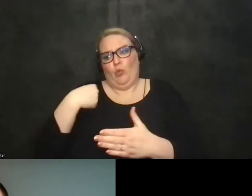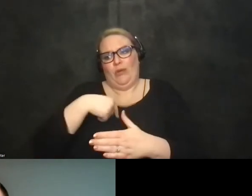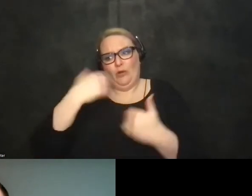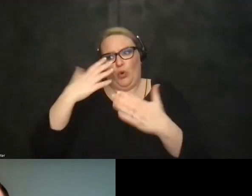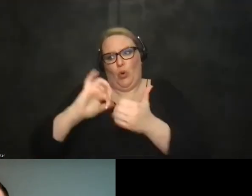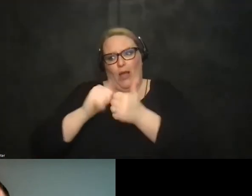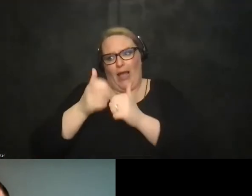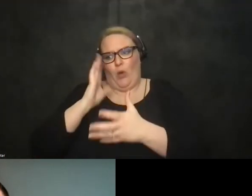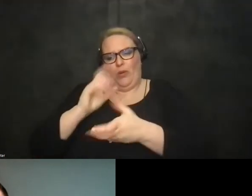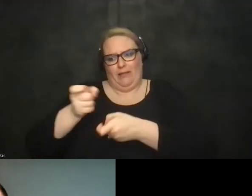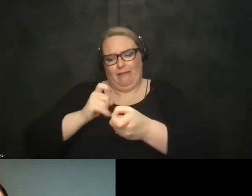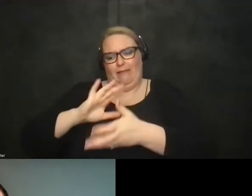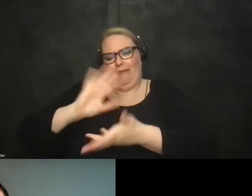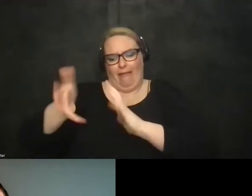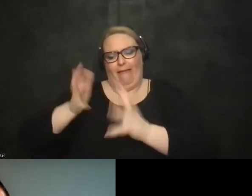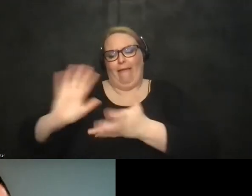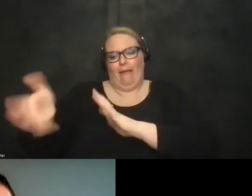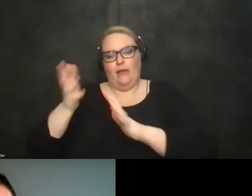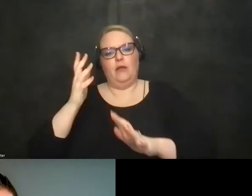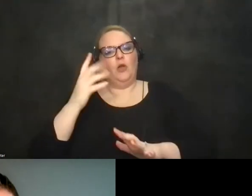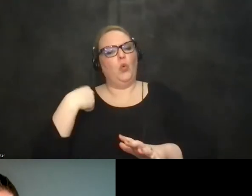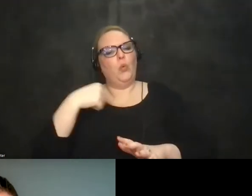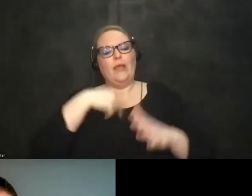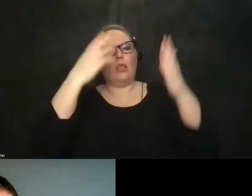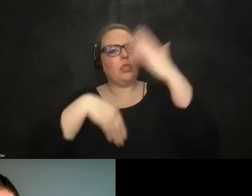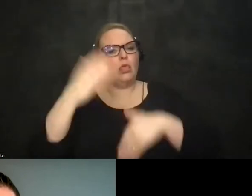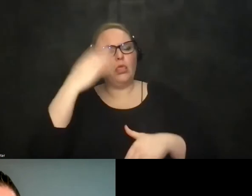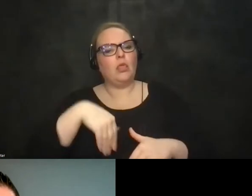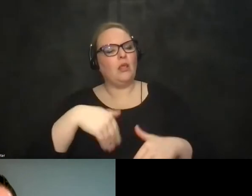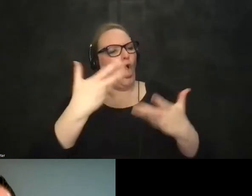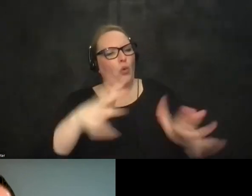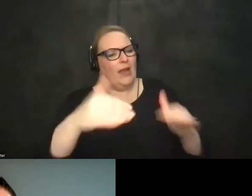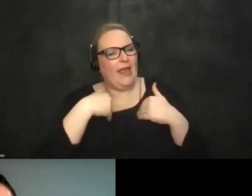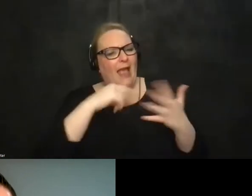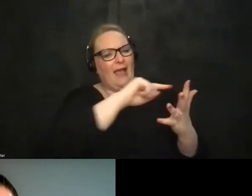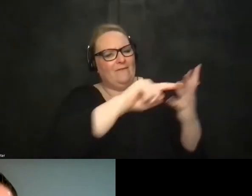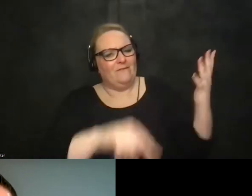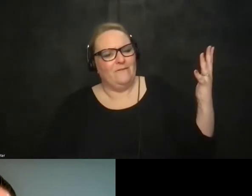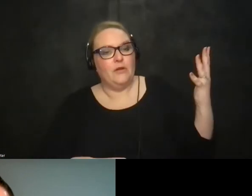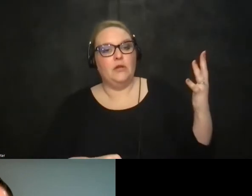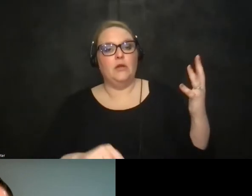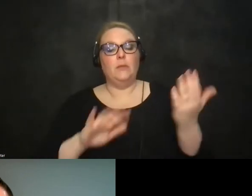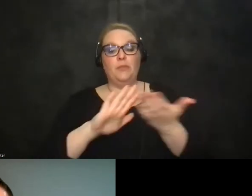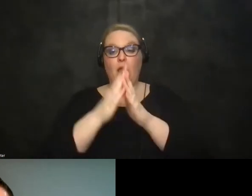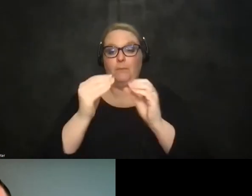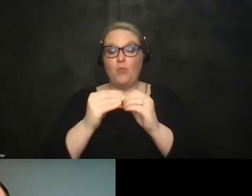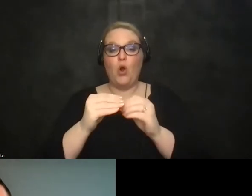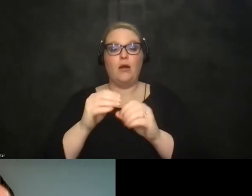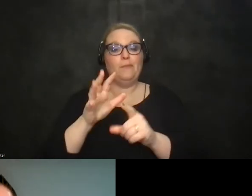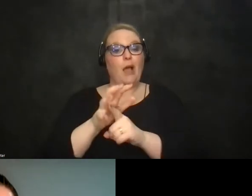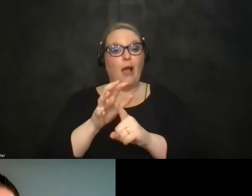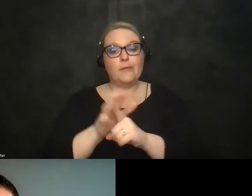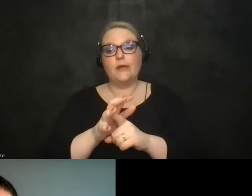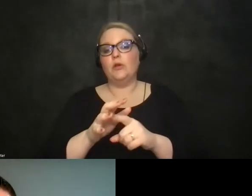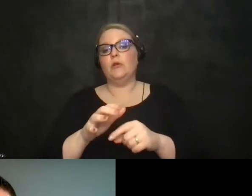challenging and we don't notice that it's all around us already yeah and i think making it more mainstream and more less